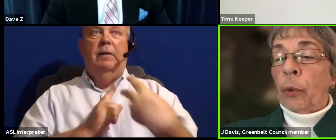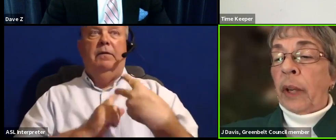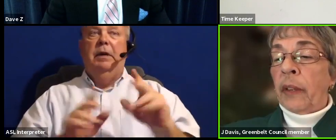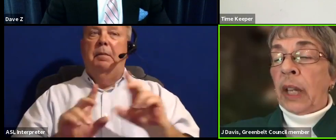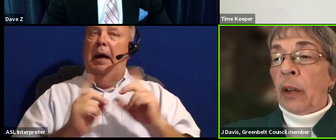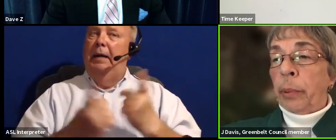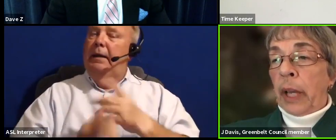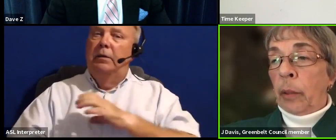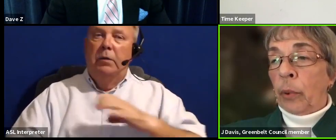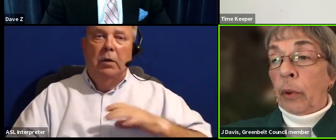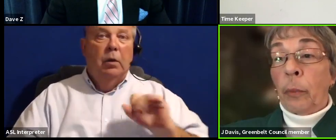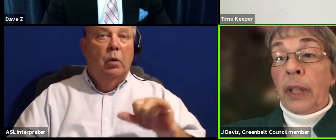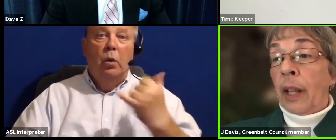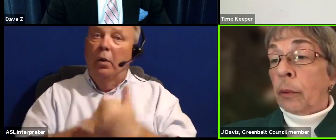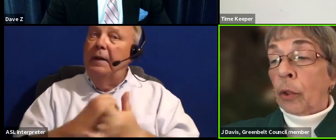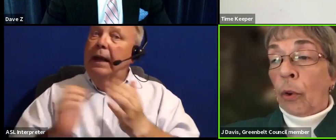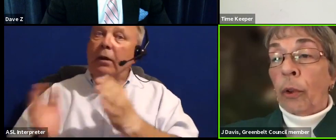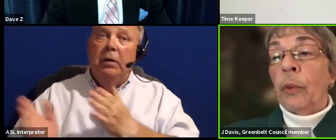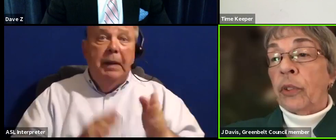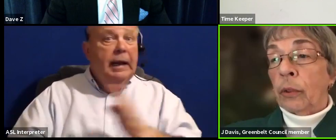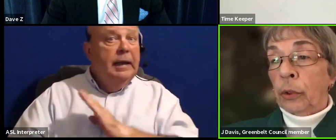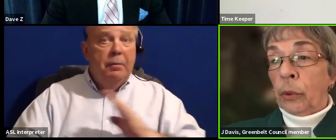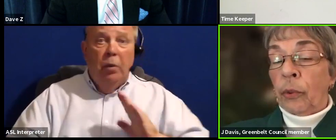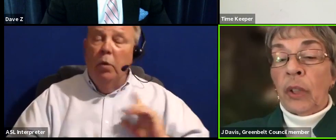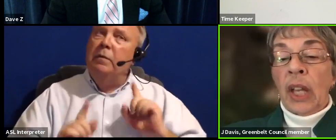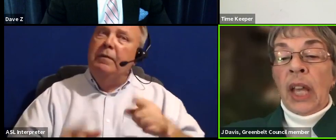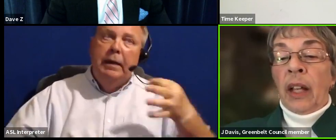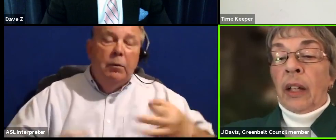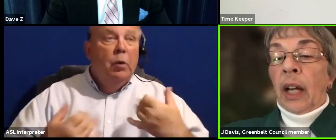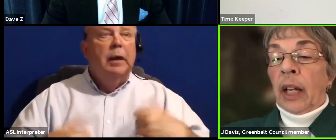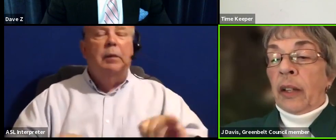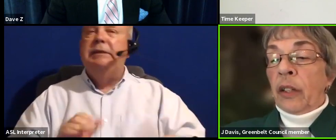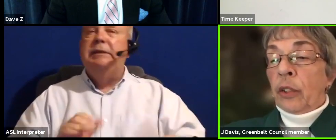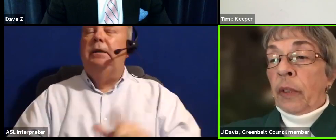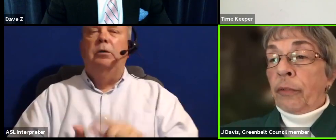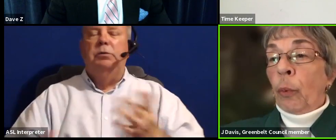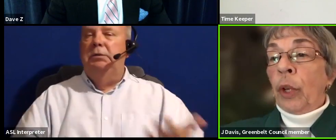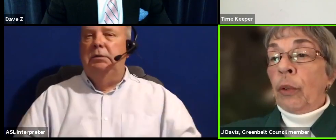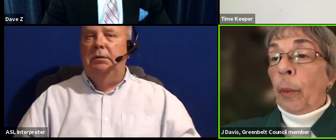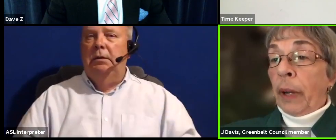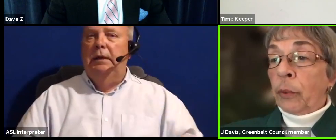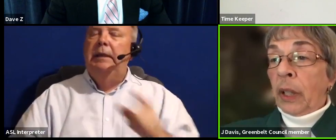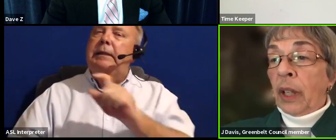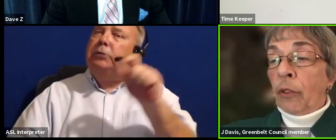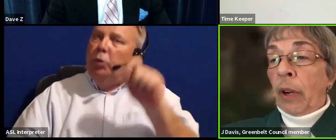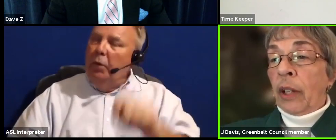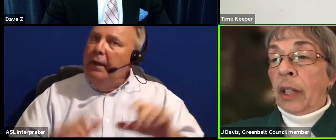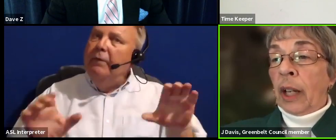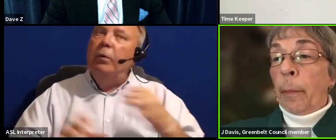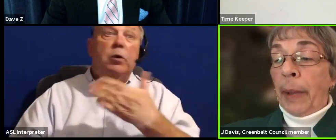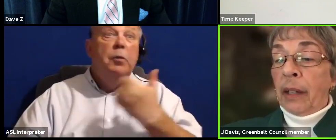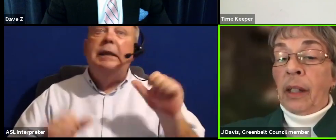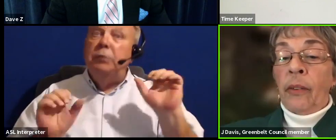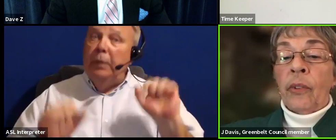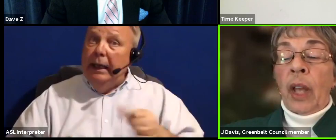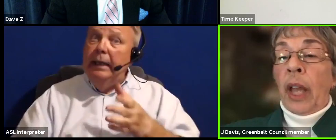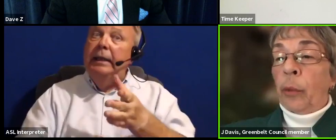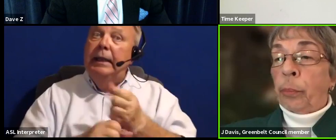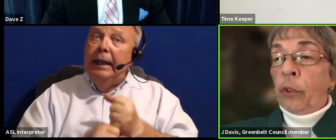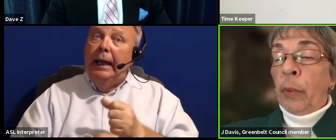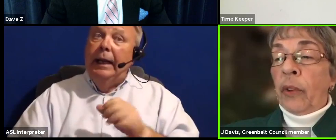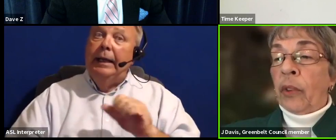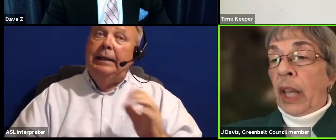council or by the county planning board and we take into court and we still lose. So therefore we do the best we can trying to get amenities